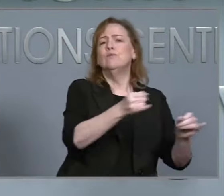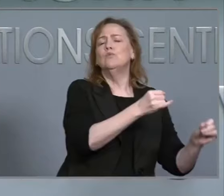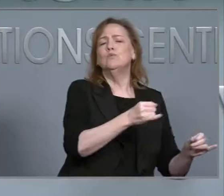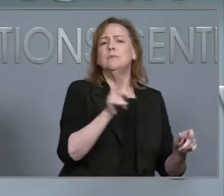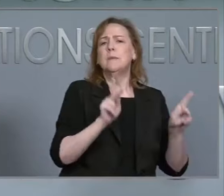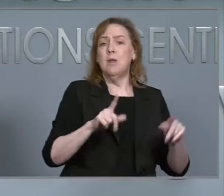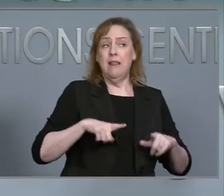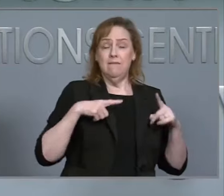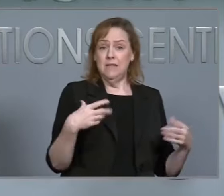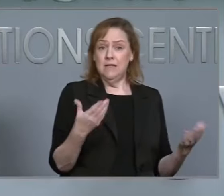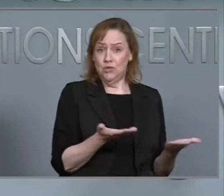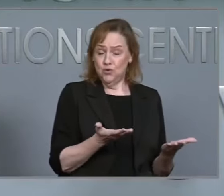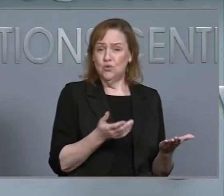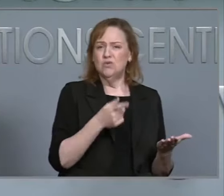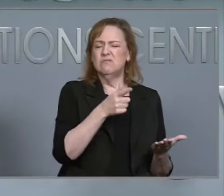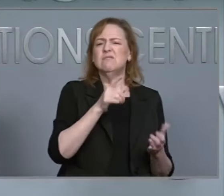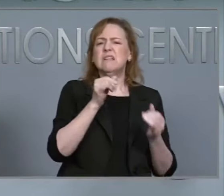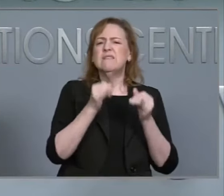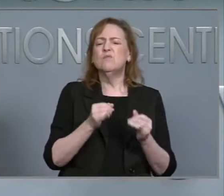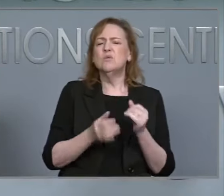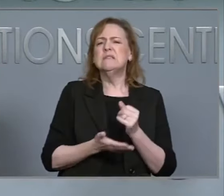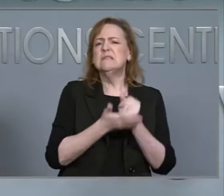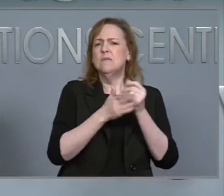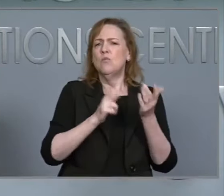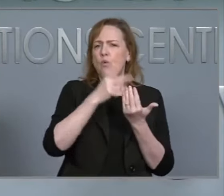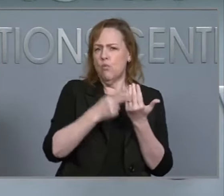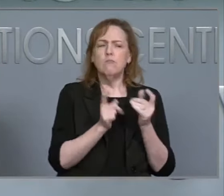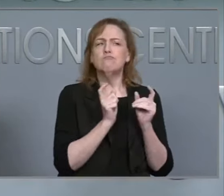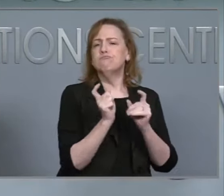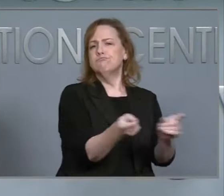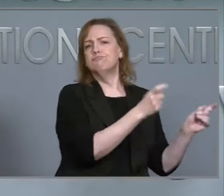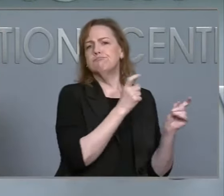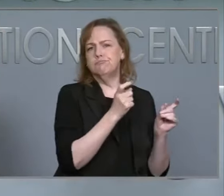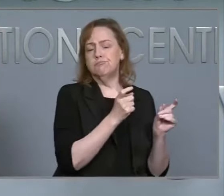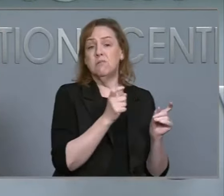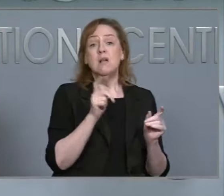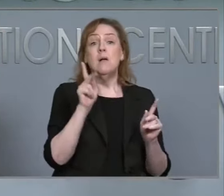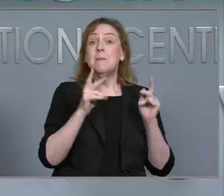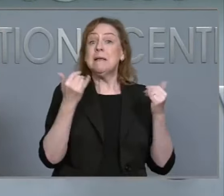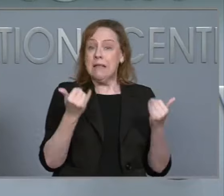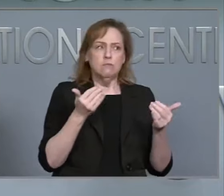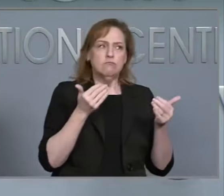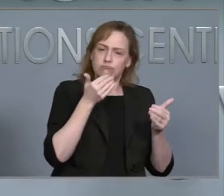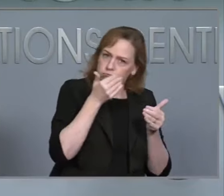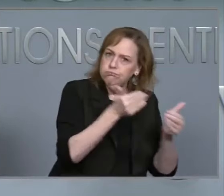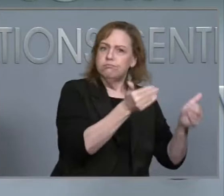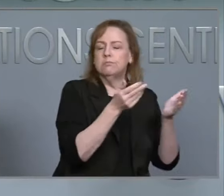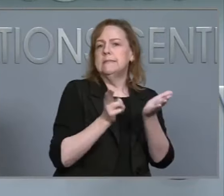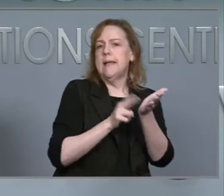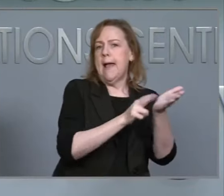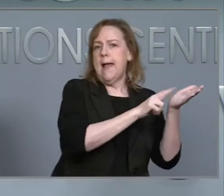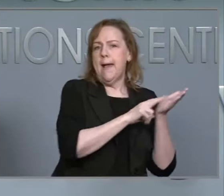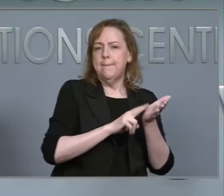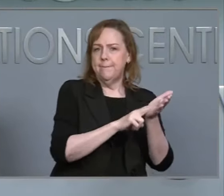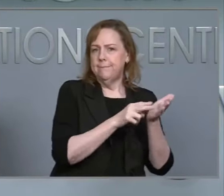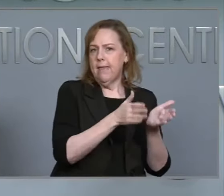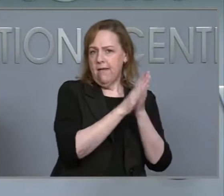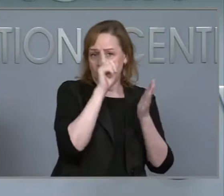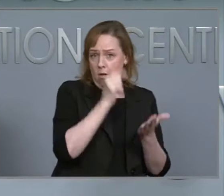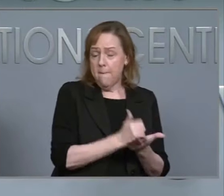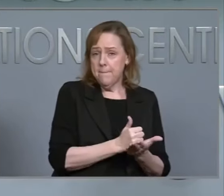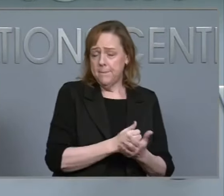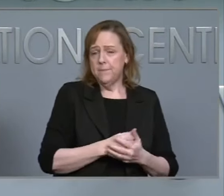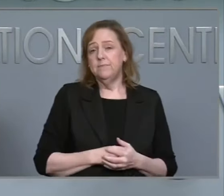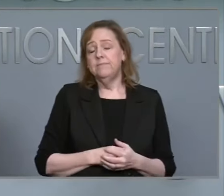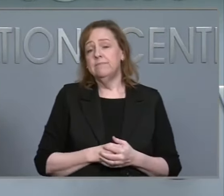through the Individual Assistance Program, and people are already signing up. We'll announce more information about